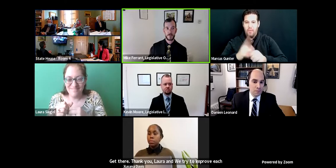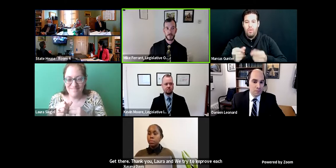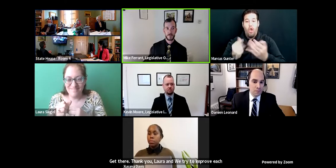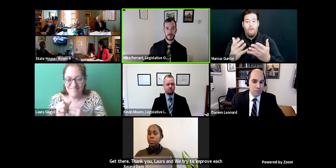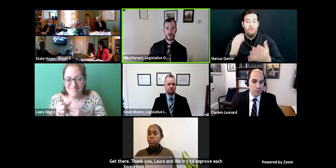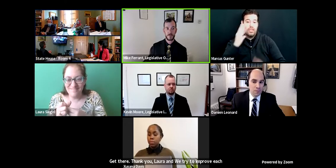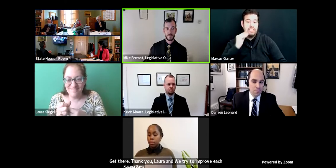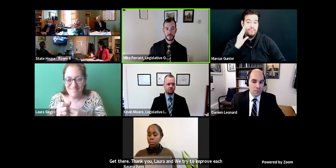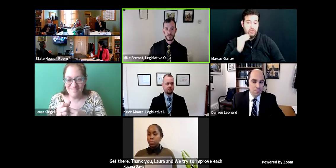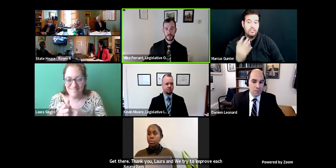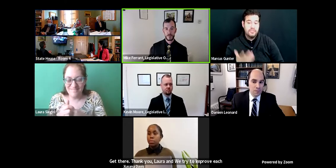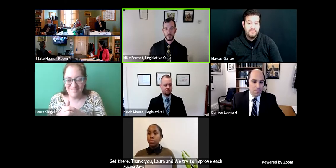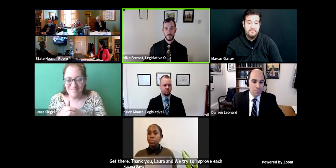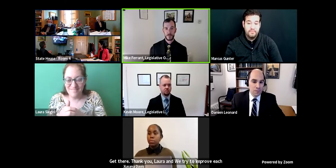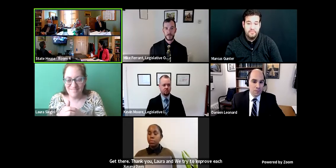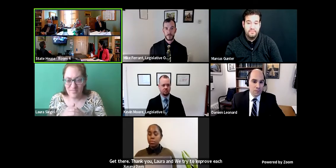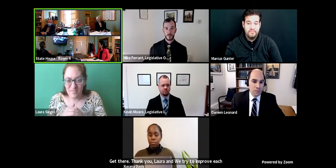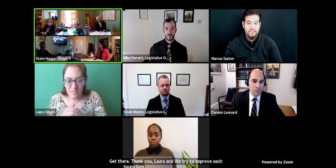experience.